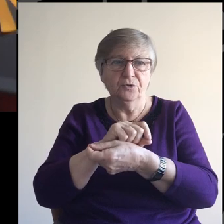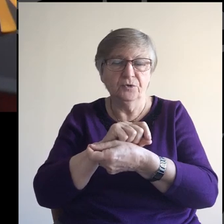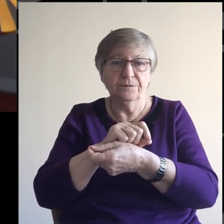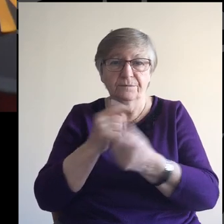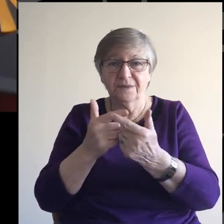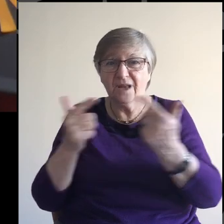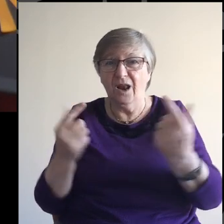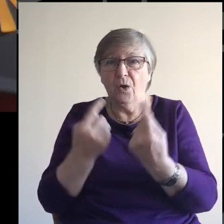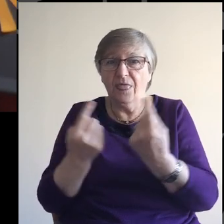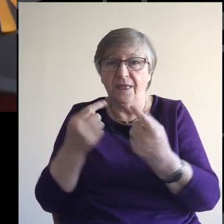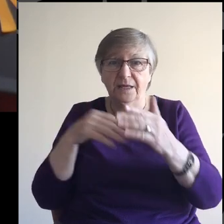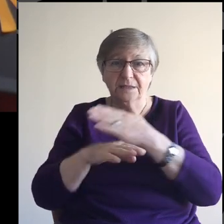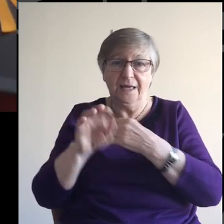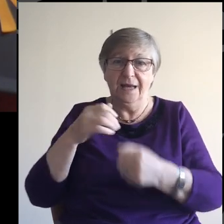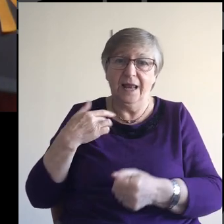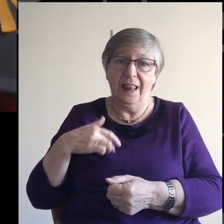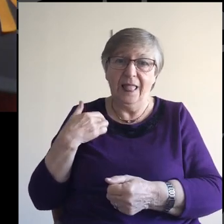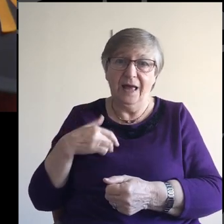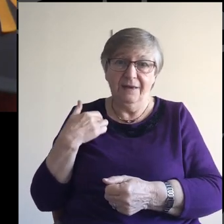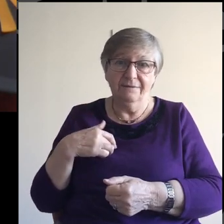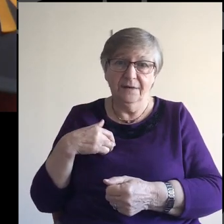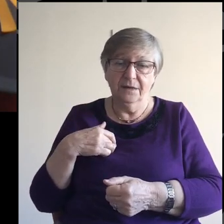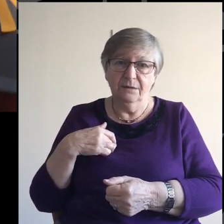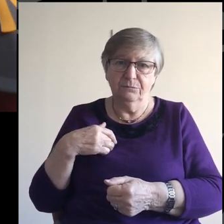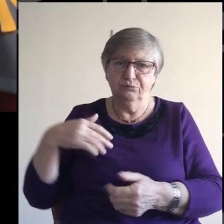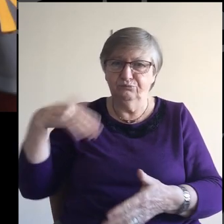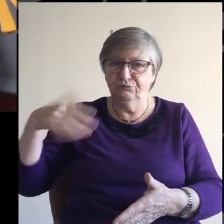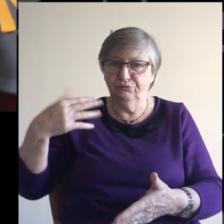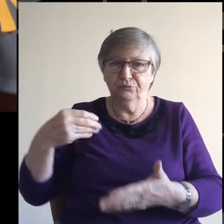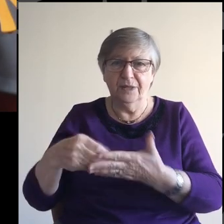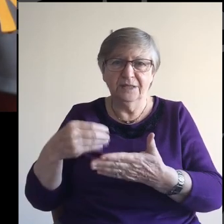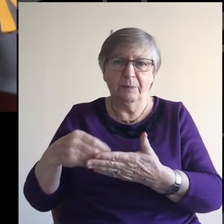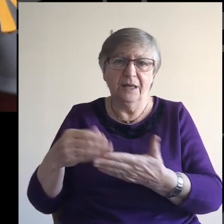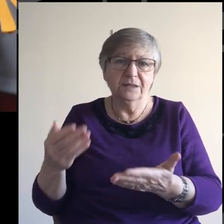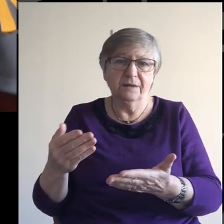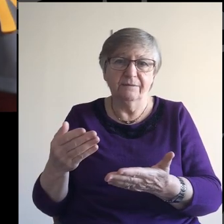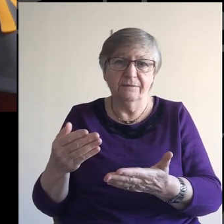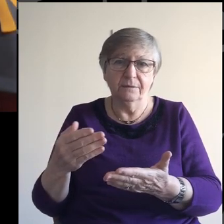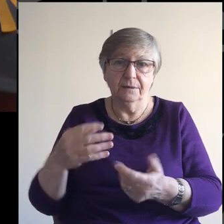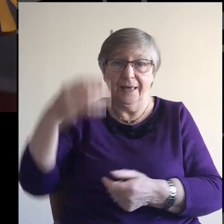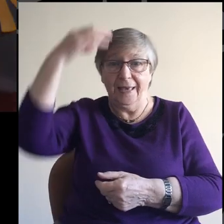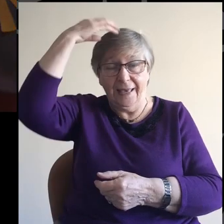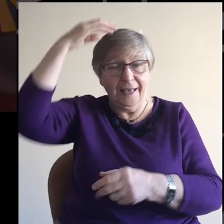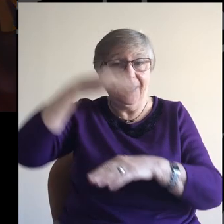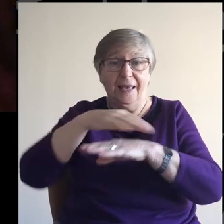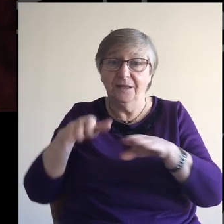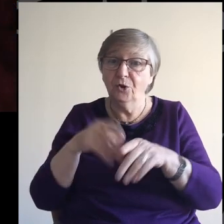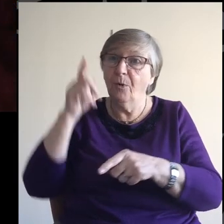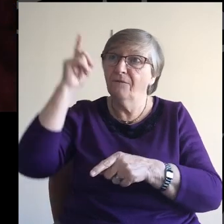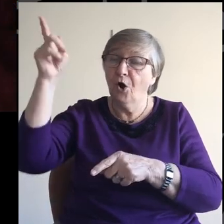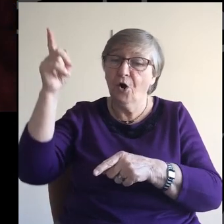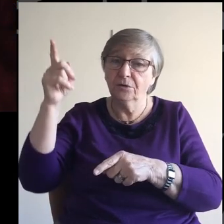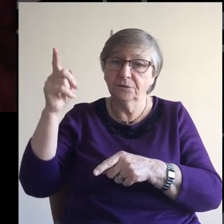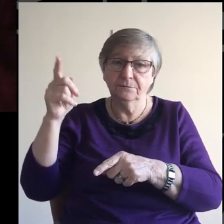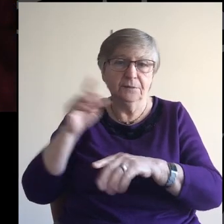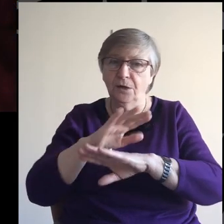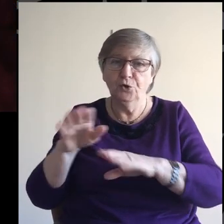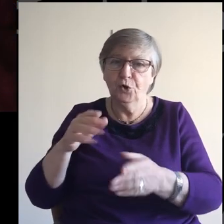There's a lot of things in life that are overpriced. The kingdom of God is not one of them.